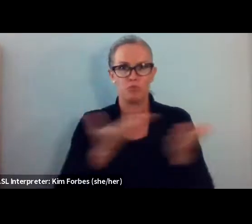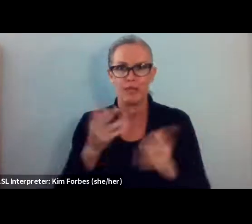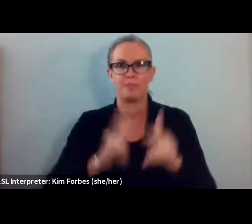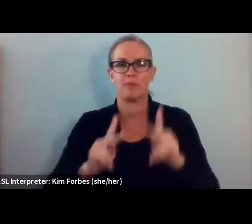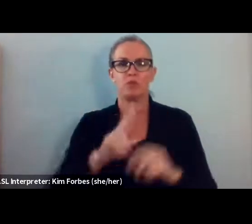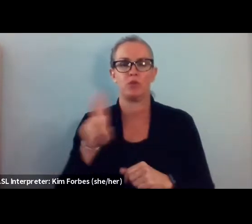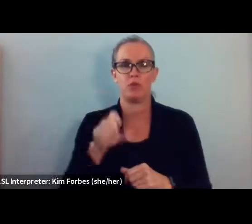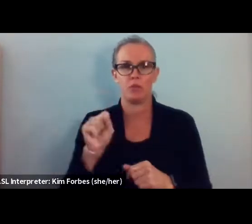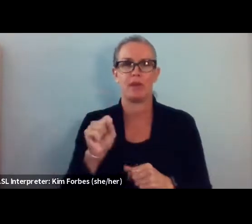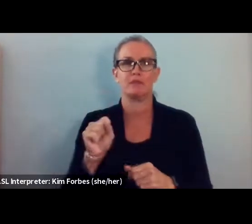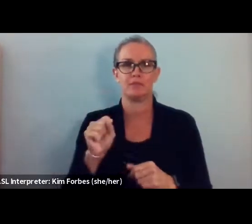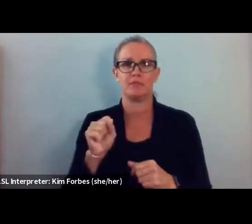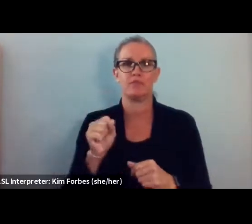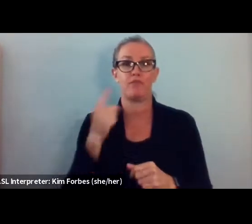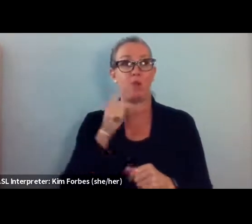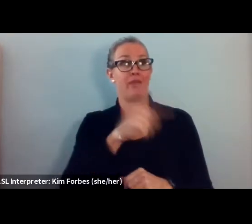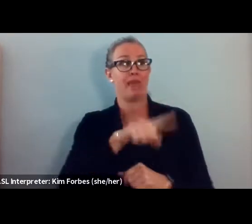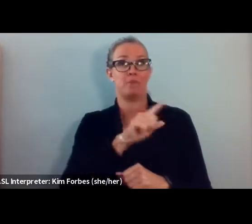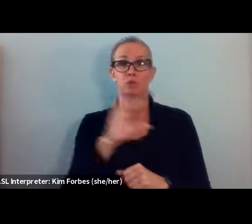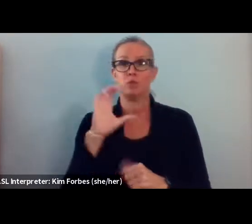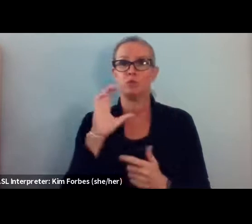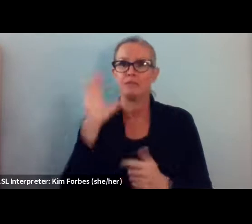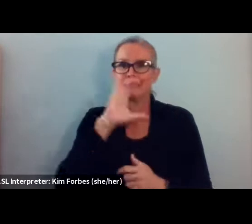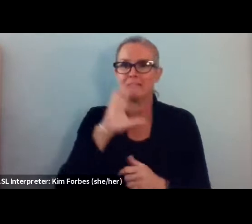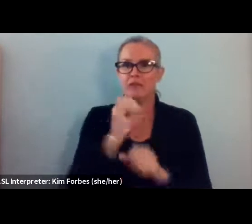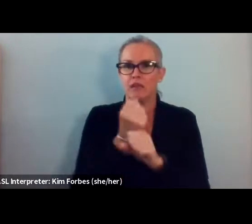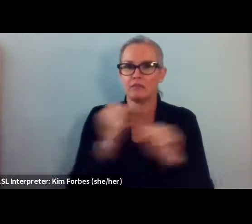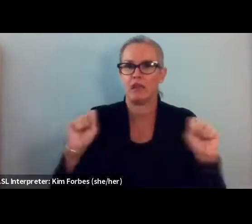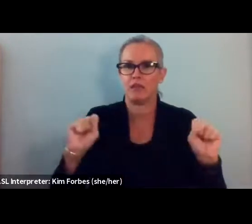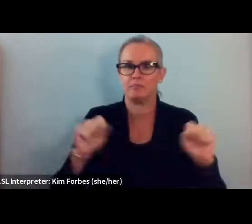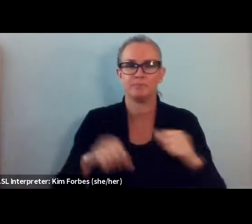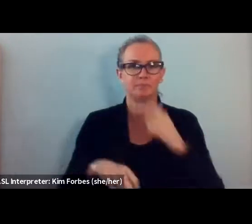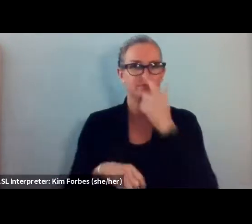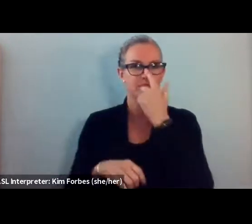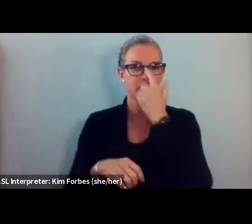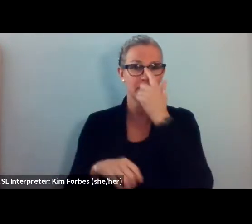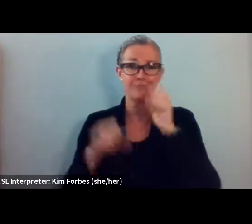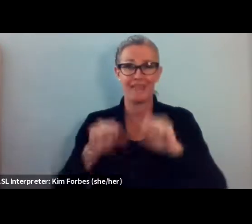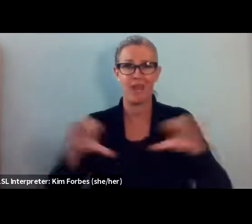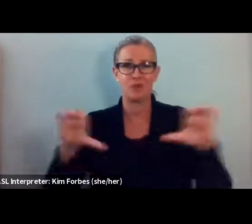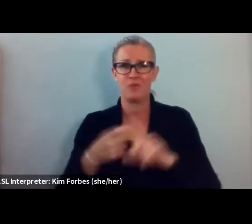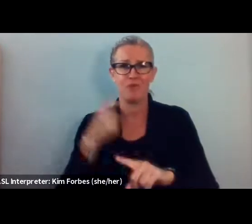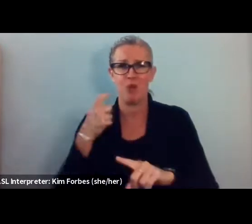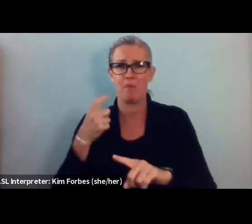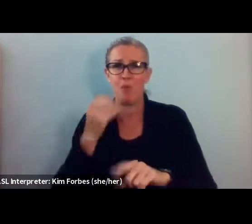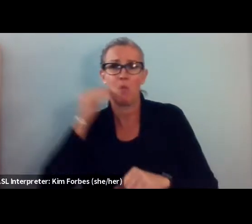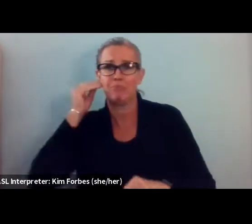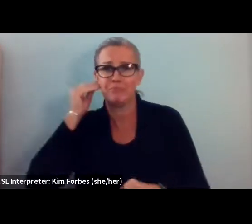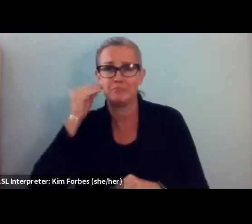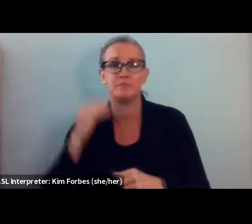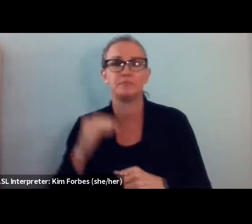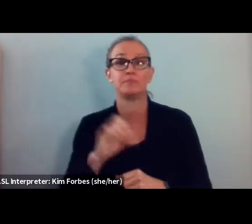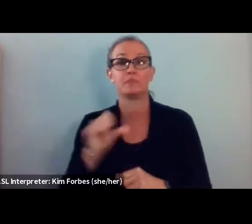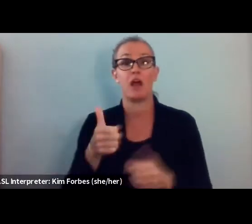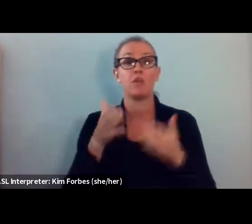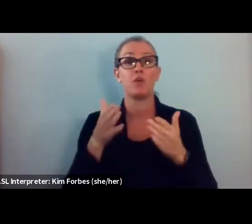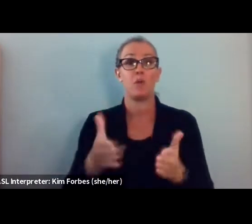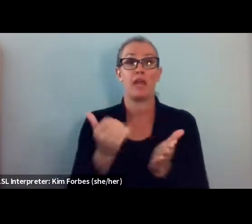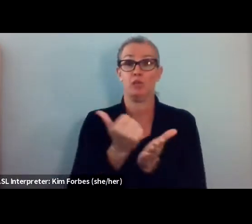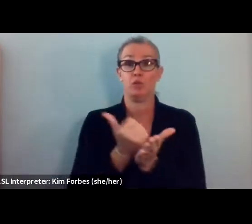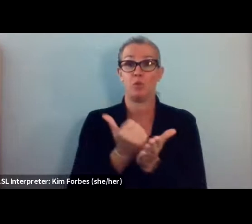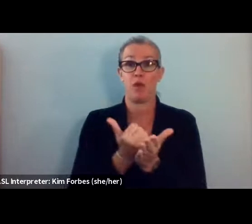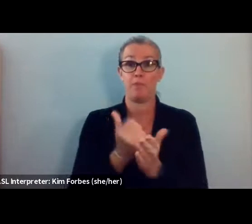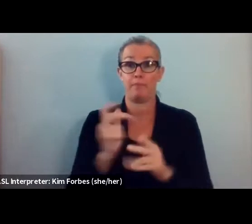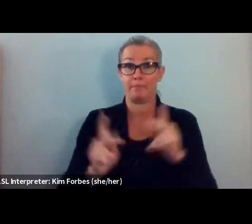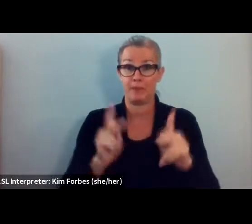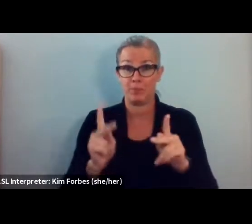them to be able to seek asylum. And those can be done remotely. Another way for people to help is to help people get out of detention.